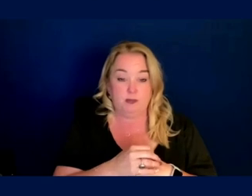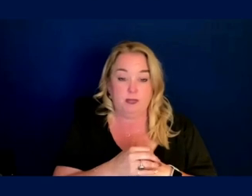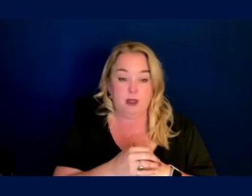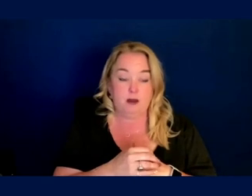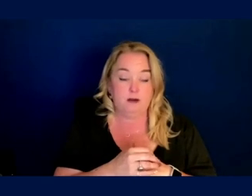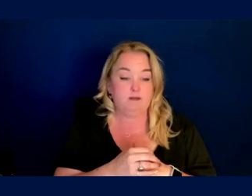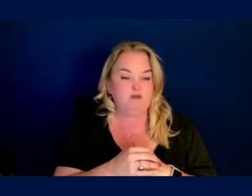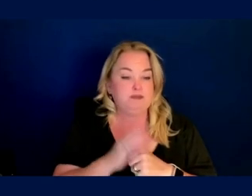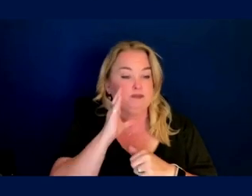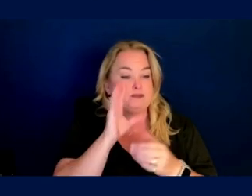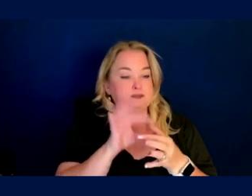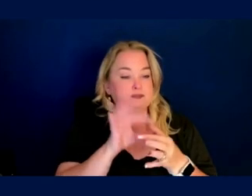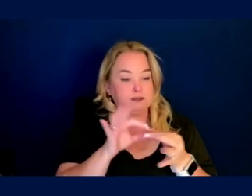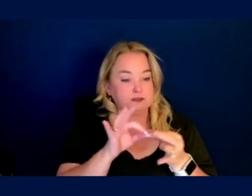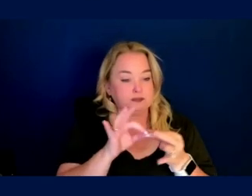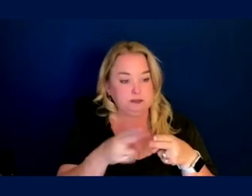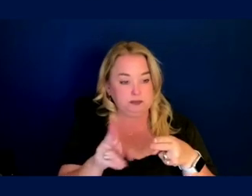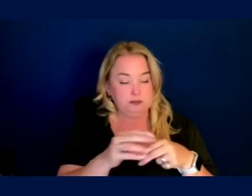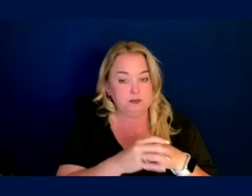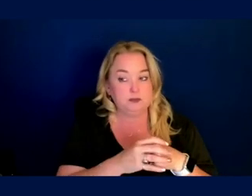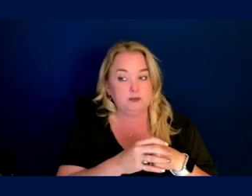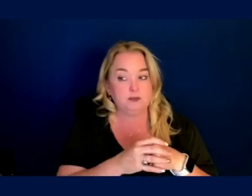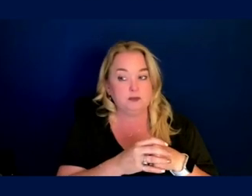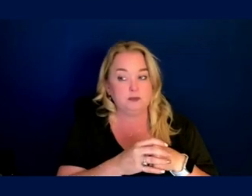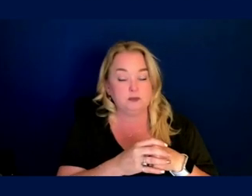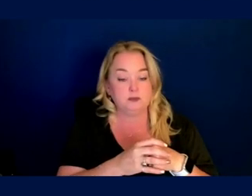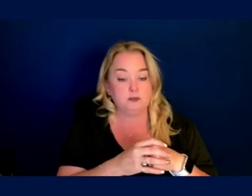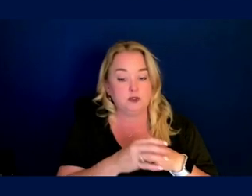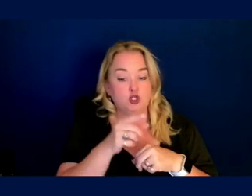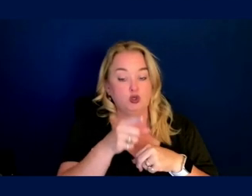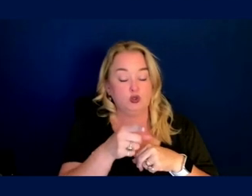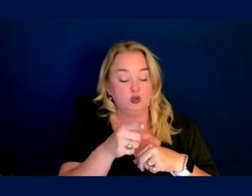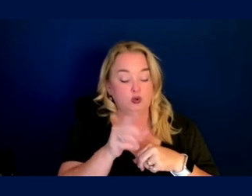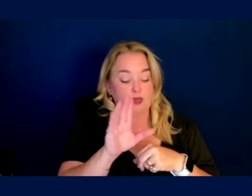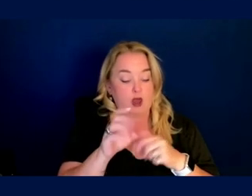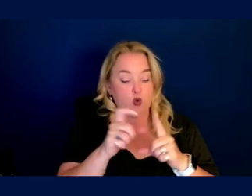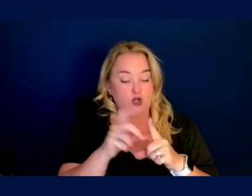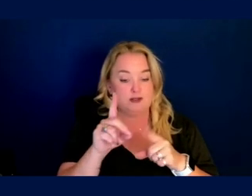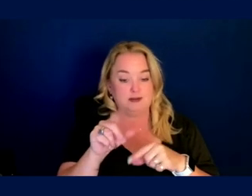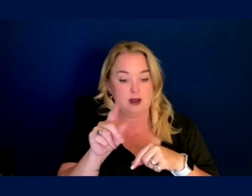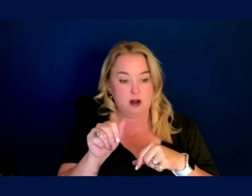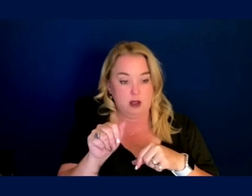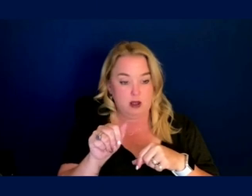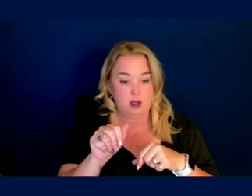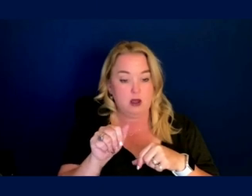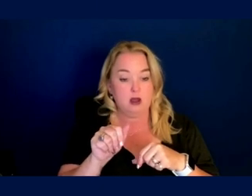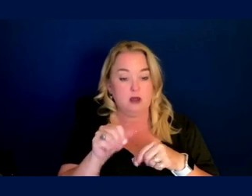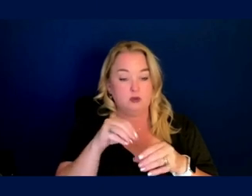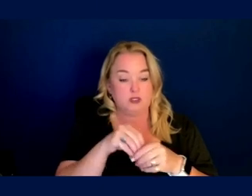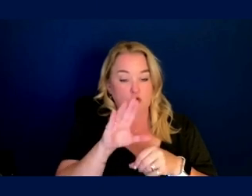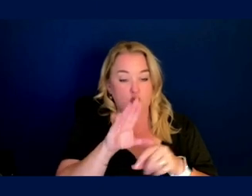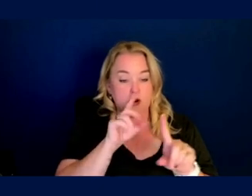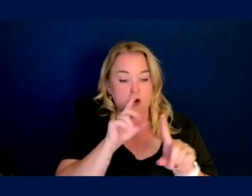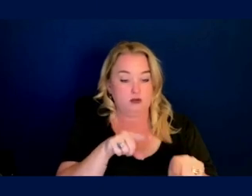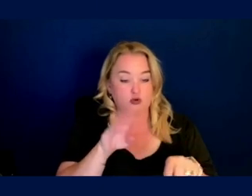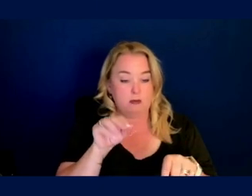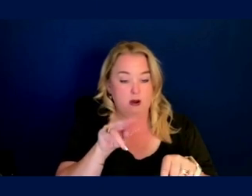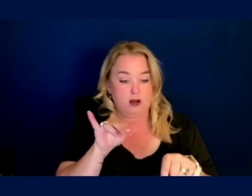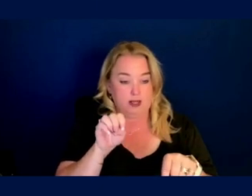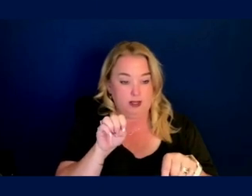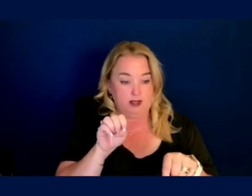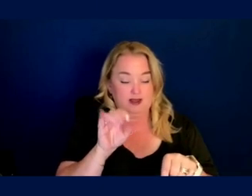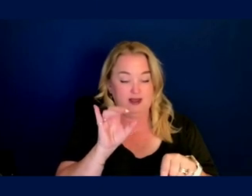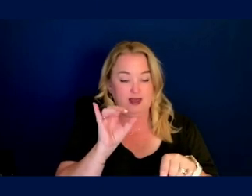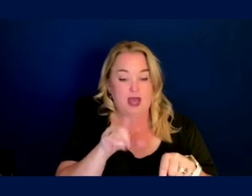So let me comment on that briefly. The, cause you, the word data kept showing up in your answer, Bonnie, which is